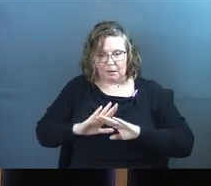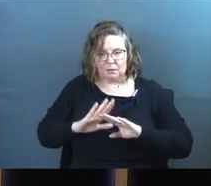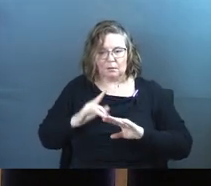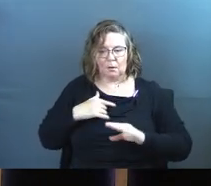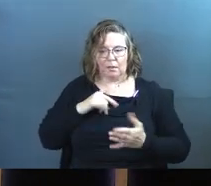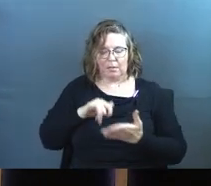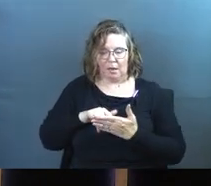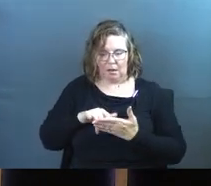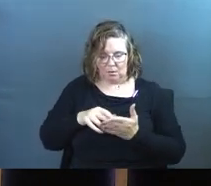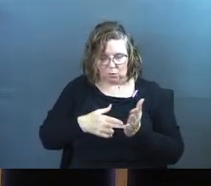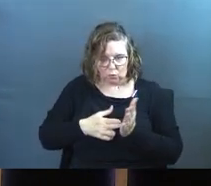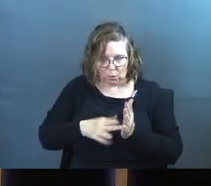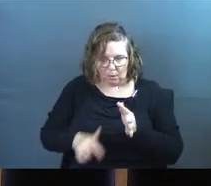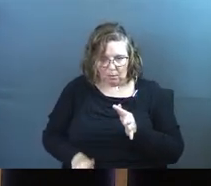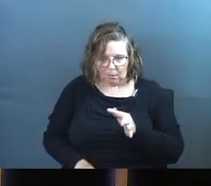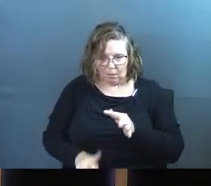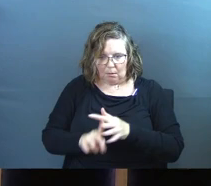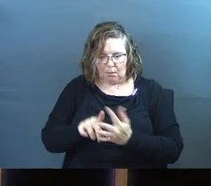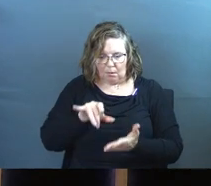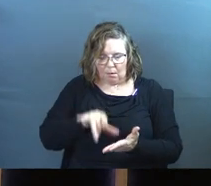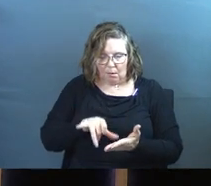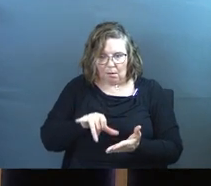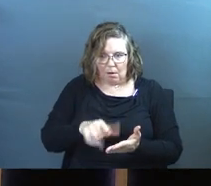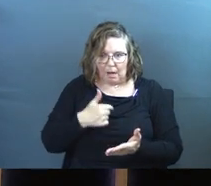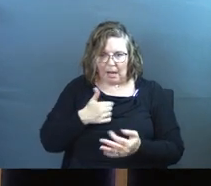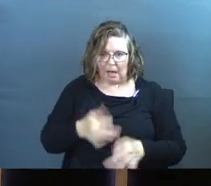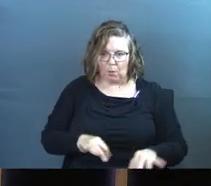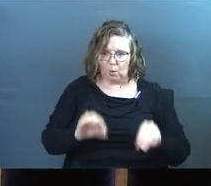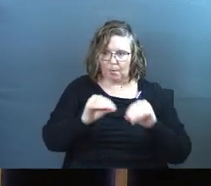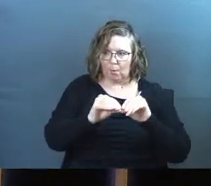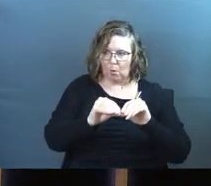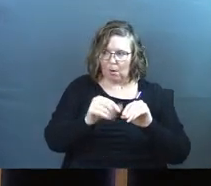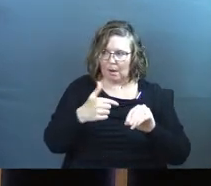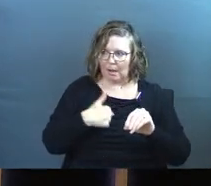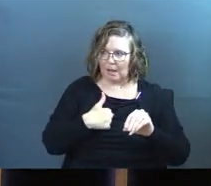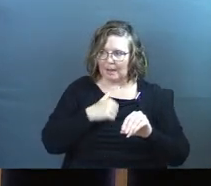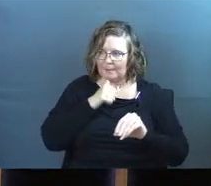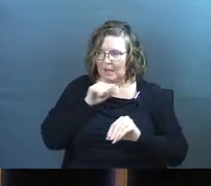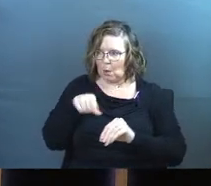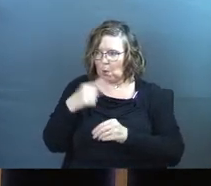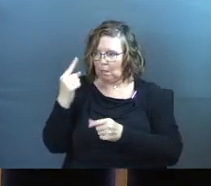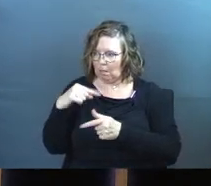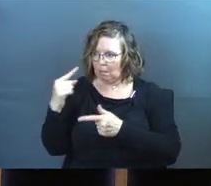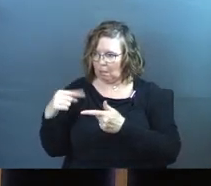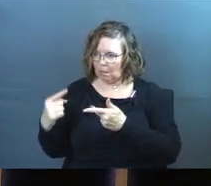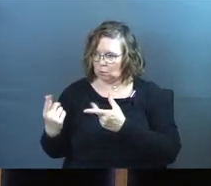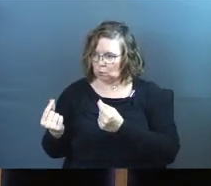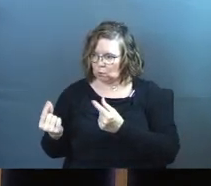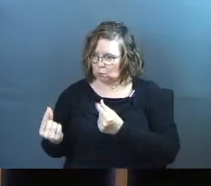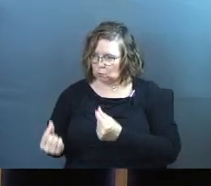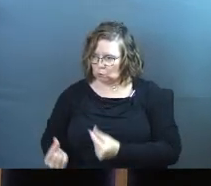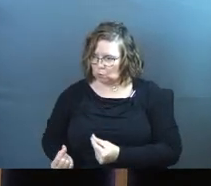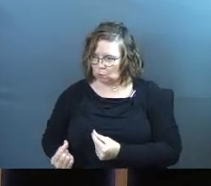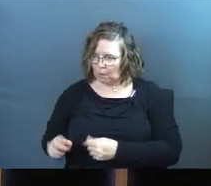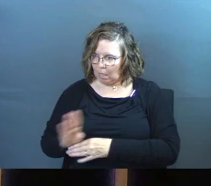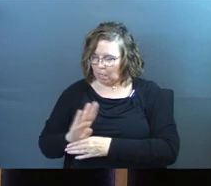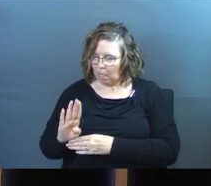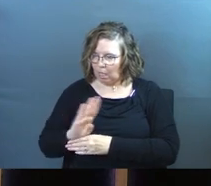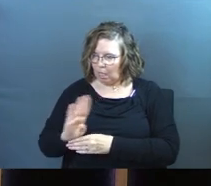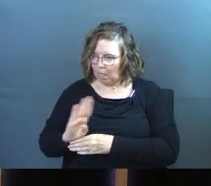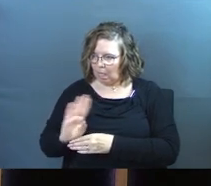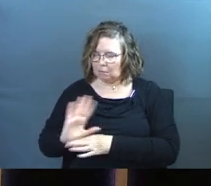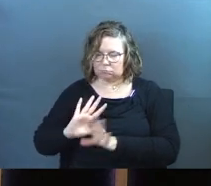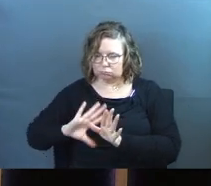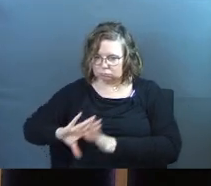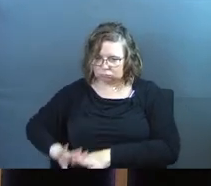where that truth starts to come alive because all those other things in your life that you were so busy about that were adding what you